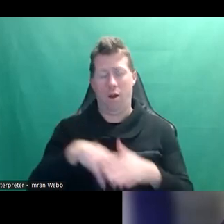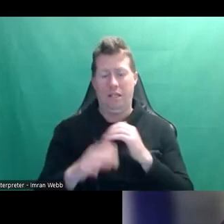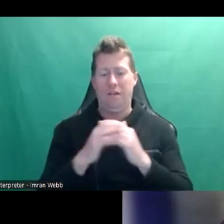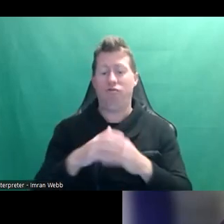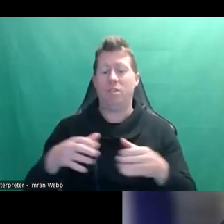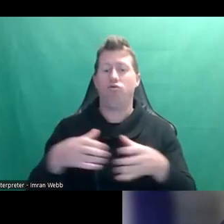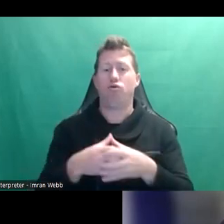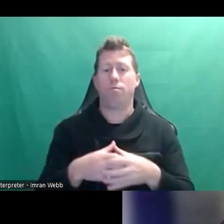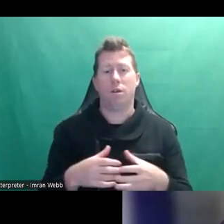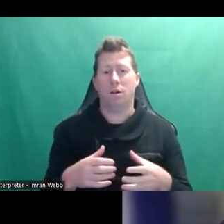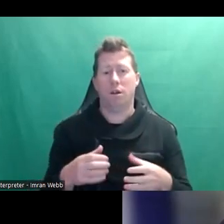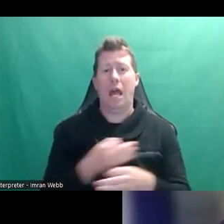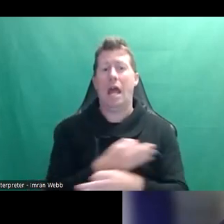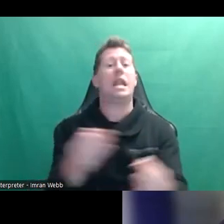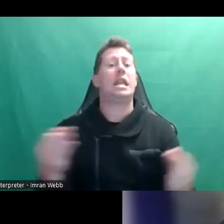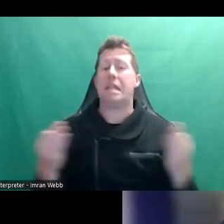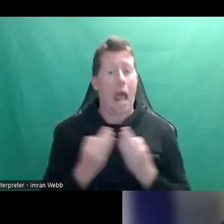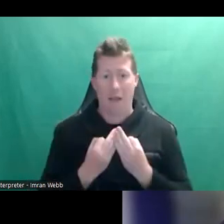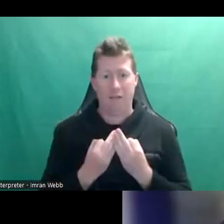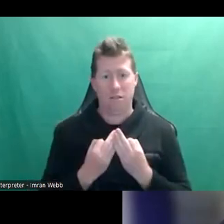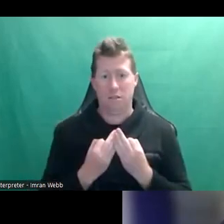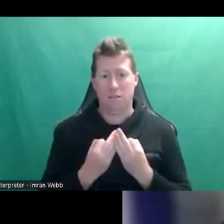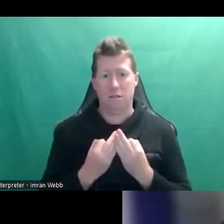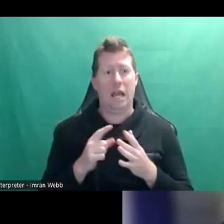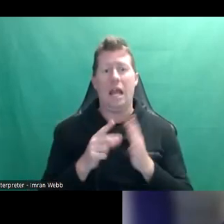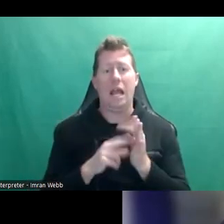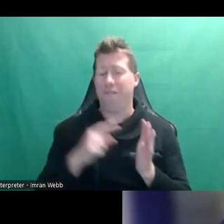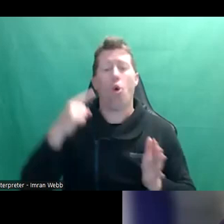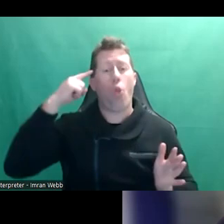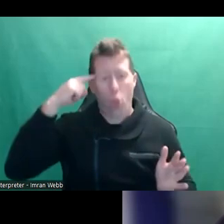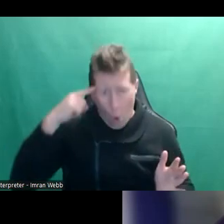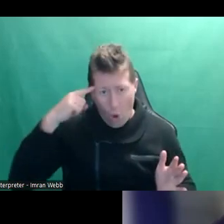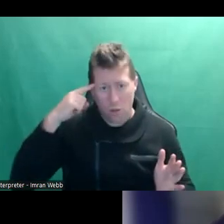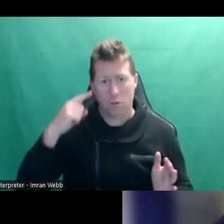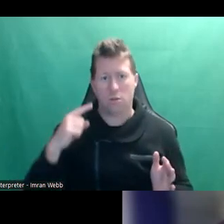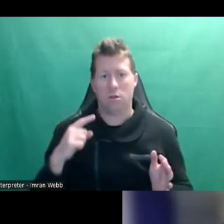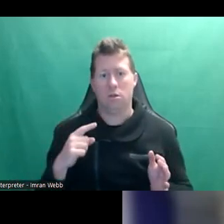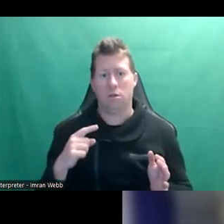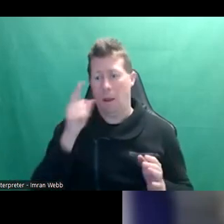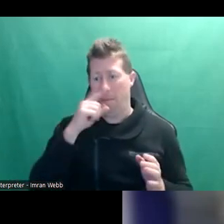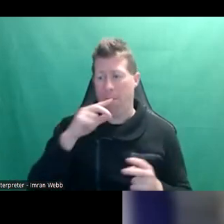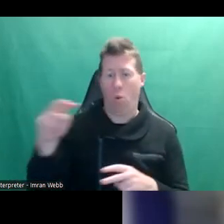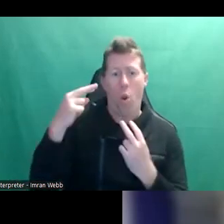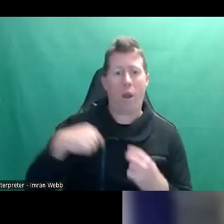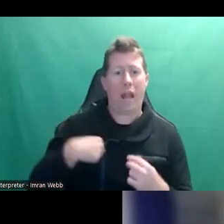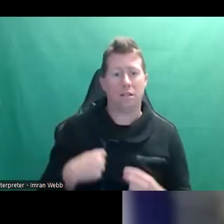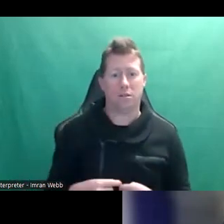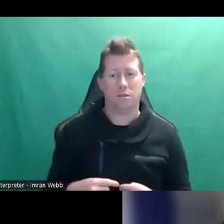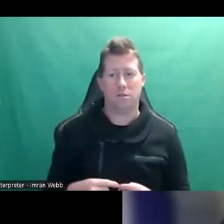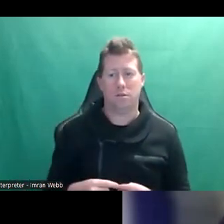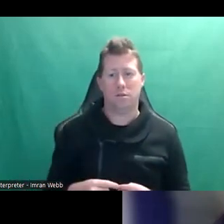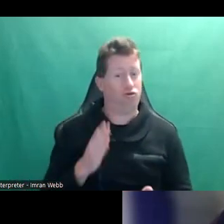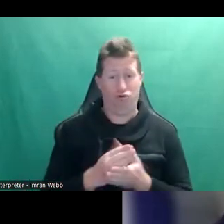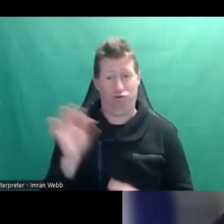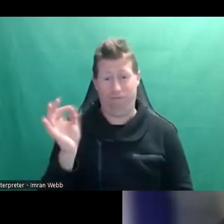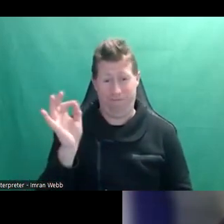none of us or even we never thought anyone would look sideways at us and they didn't. So it was